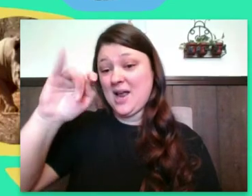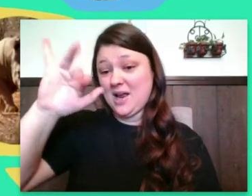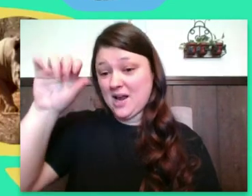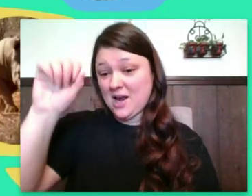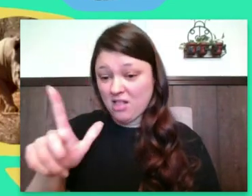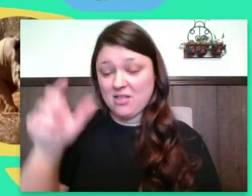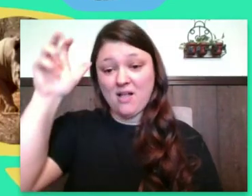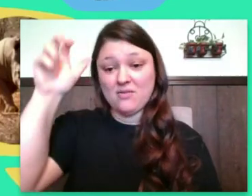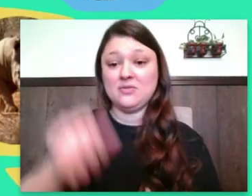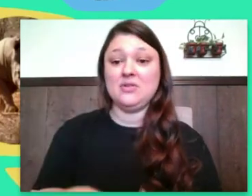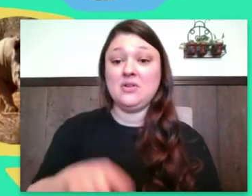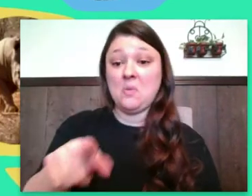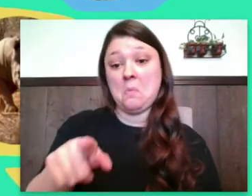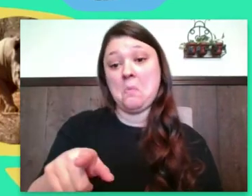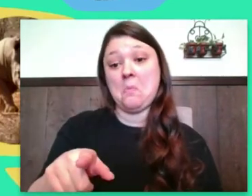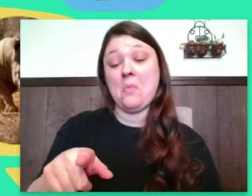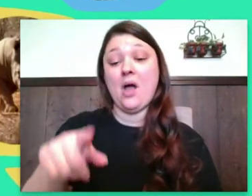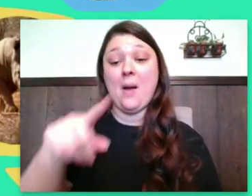the black rhino.